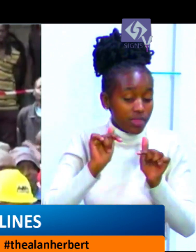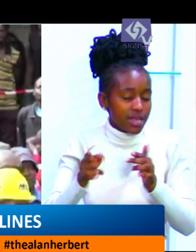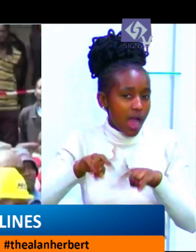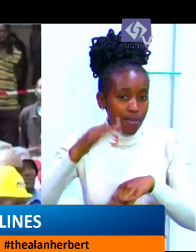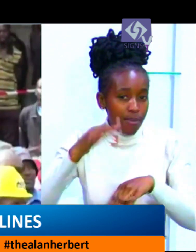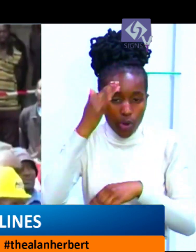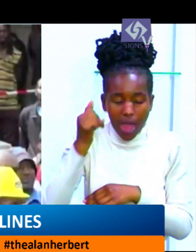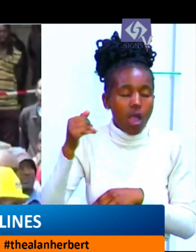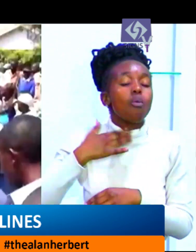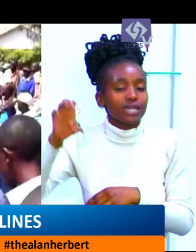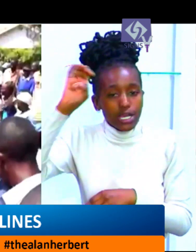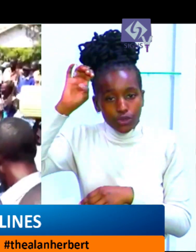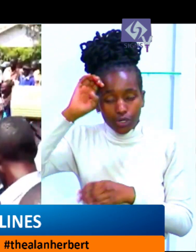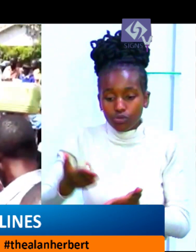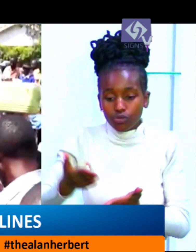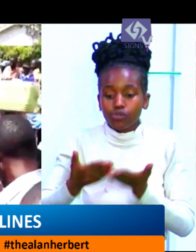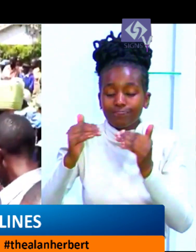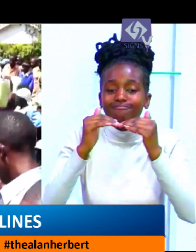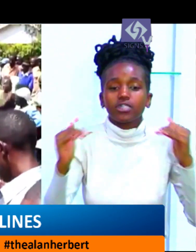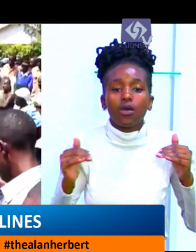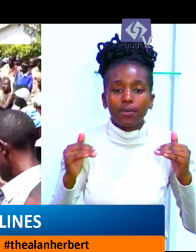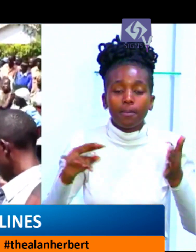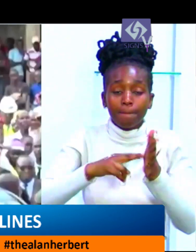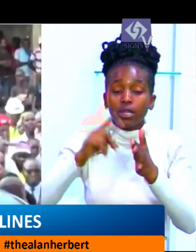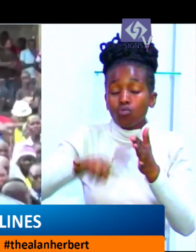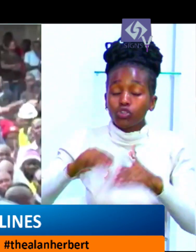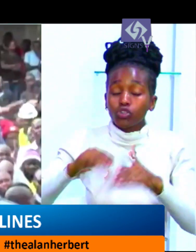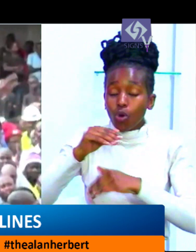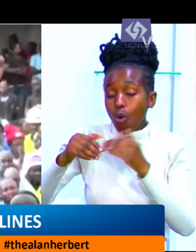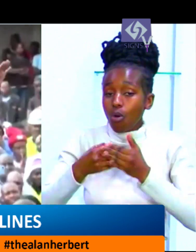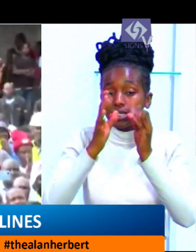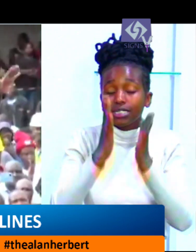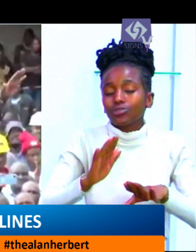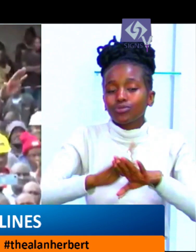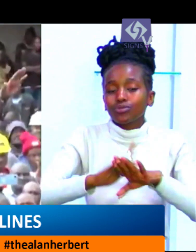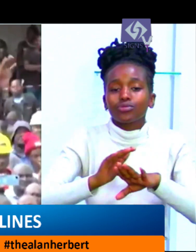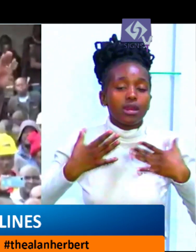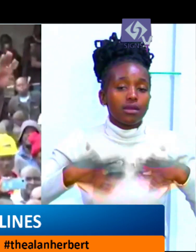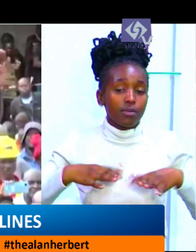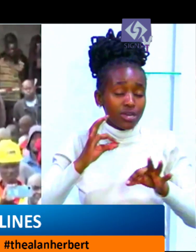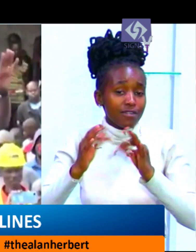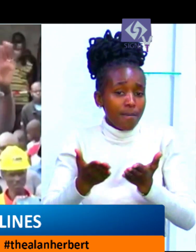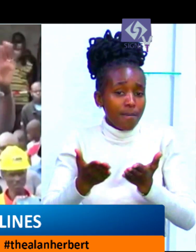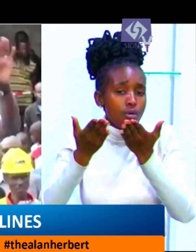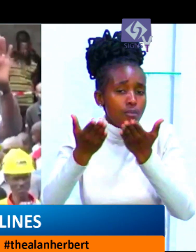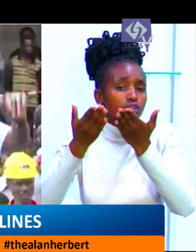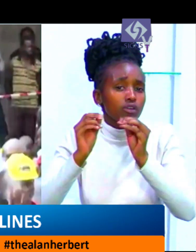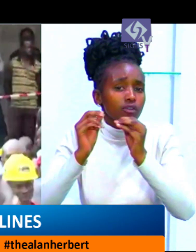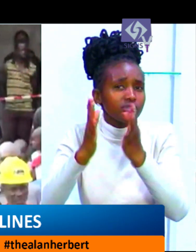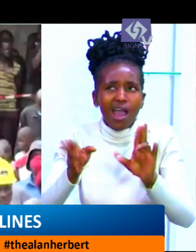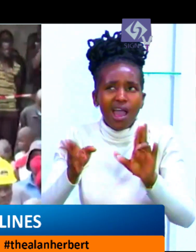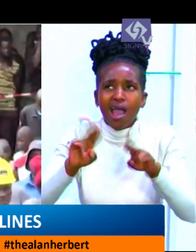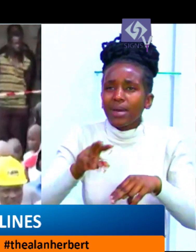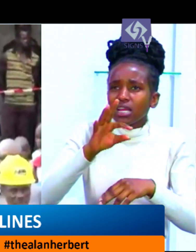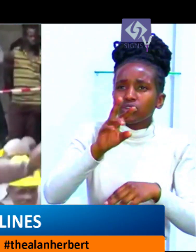the Education Ministry had hired 55,000 teachers and facilitated the promotion of others. Here